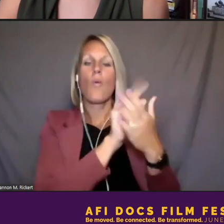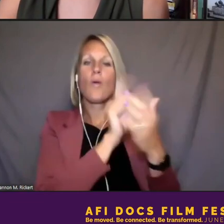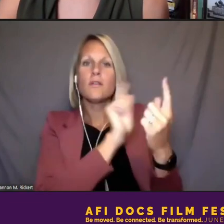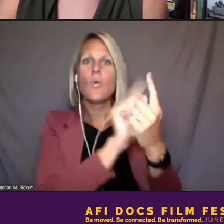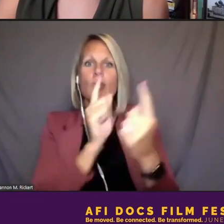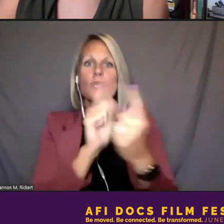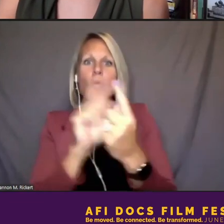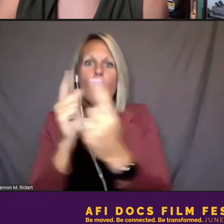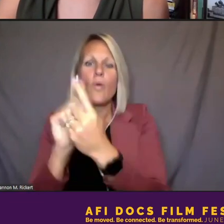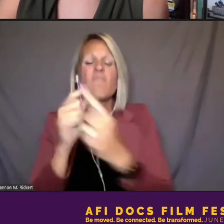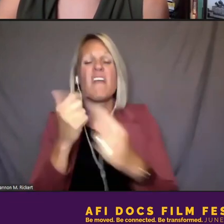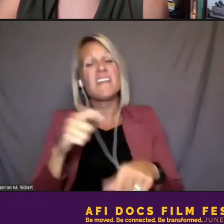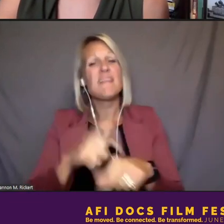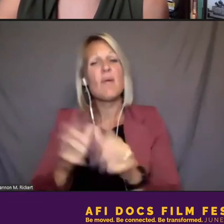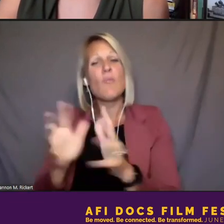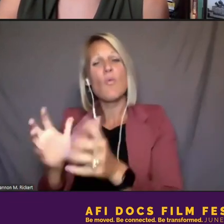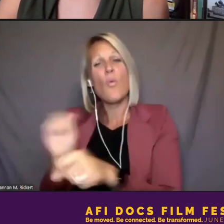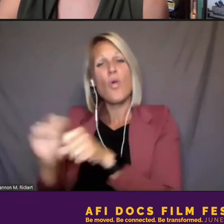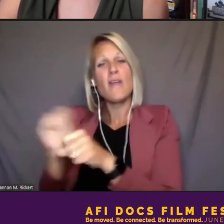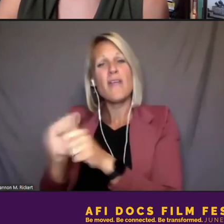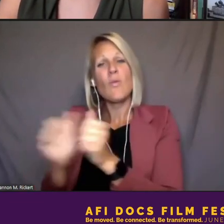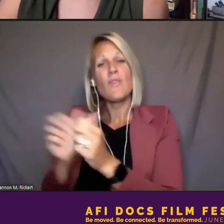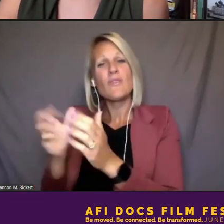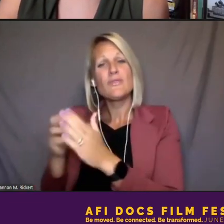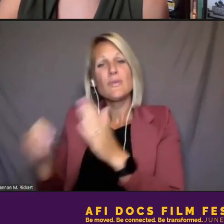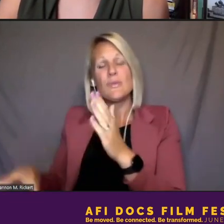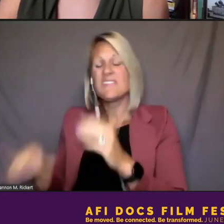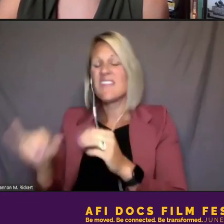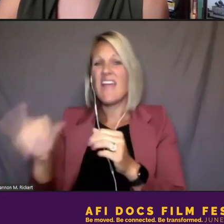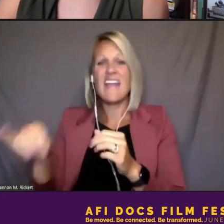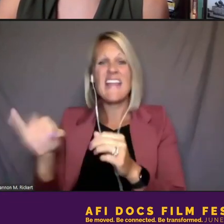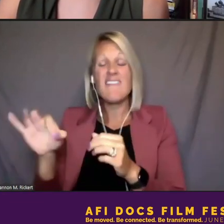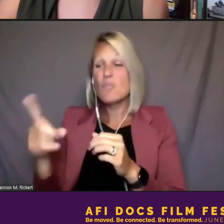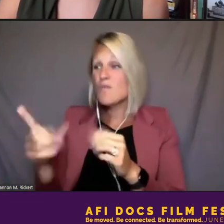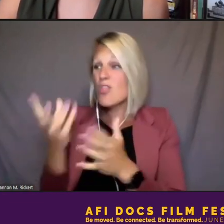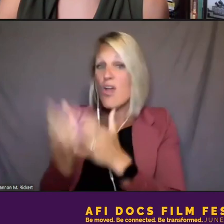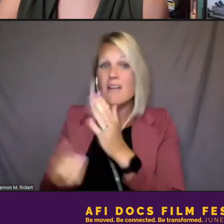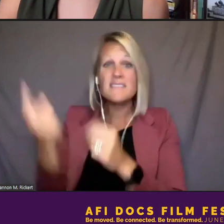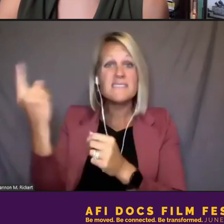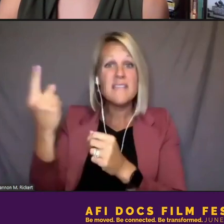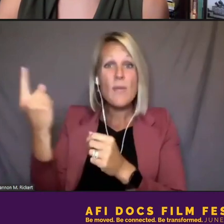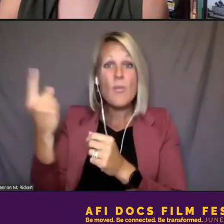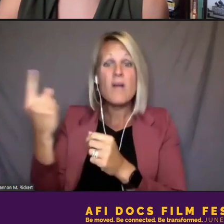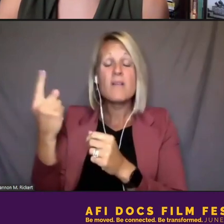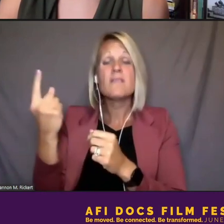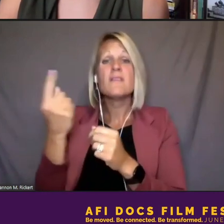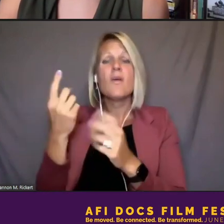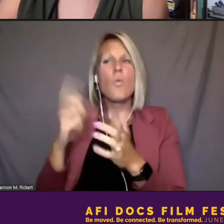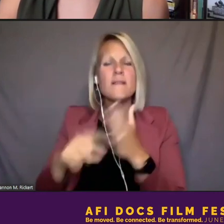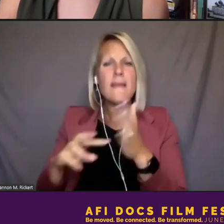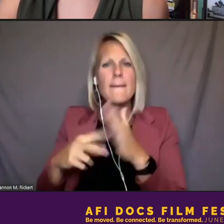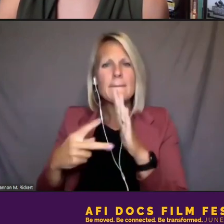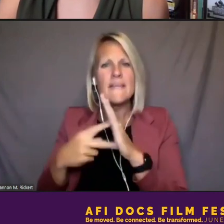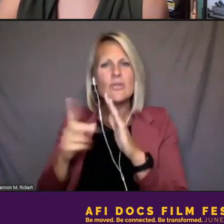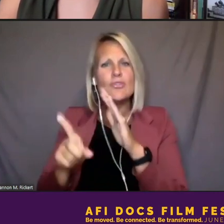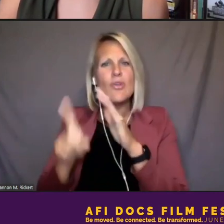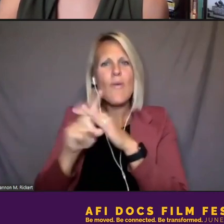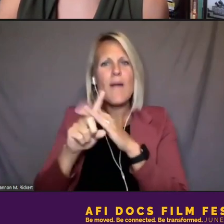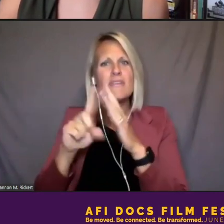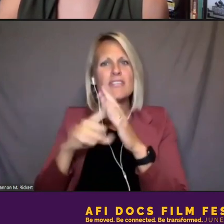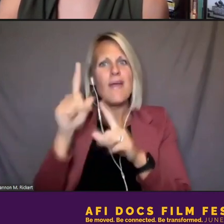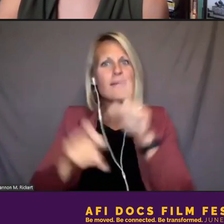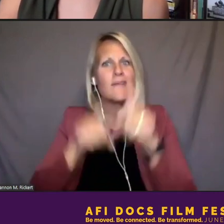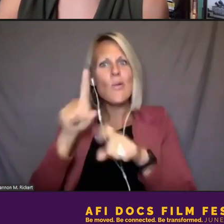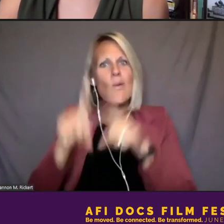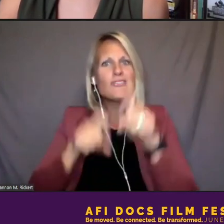conversation, especially for people who've lost someone and lost a loved one and what that means to kind of show up and start asking questions. And so, Sarah,